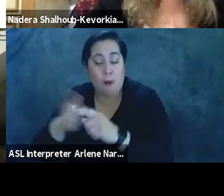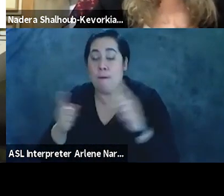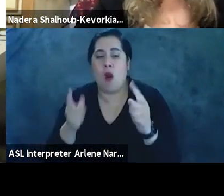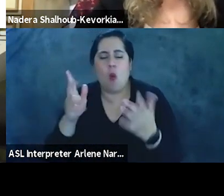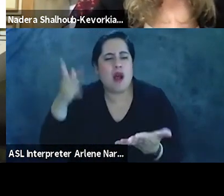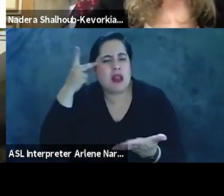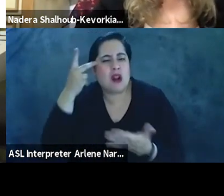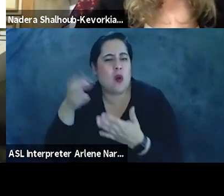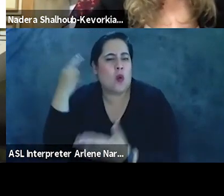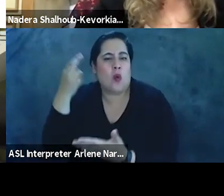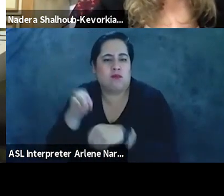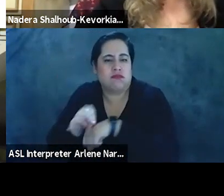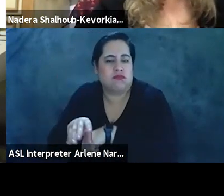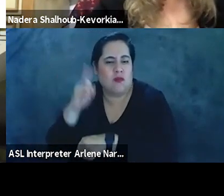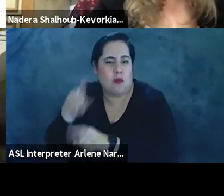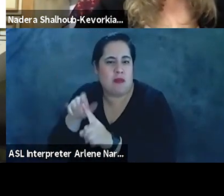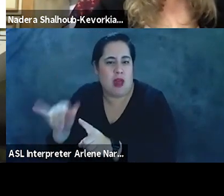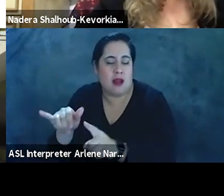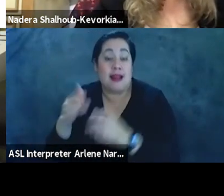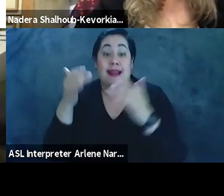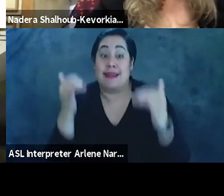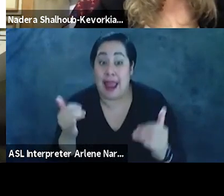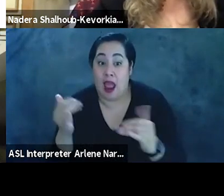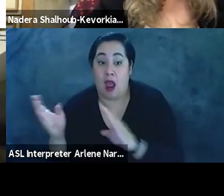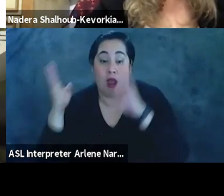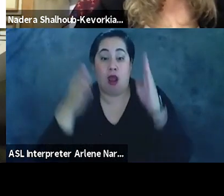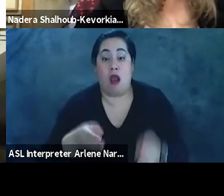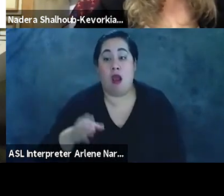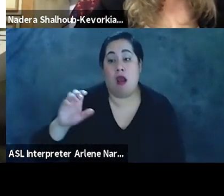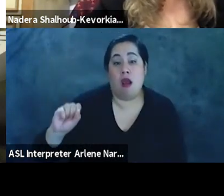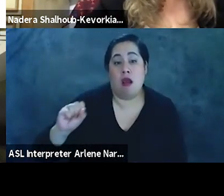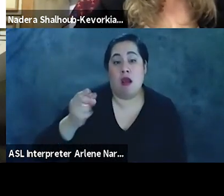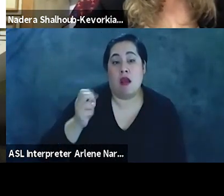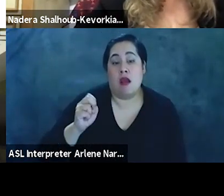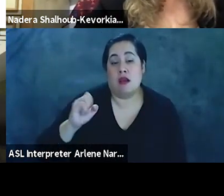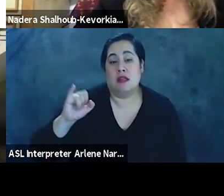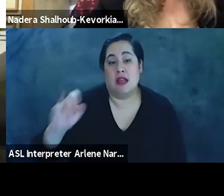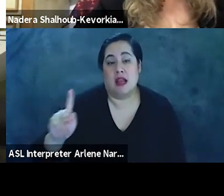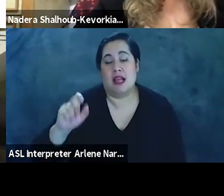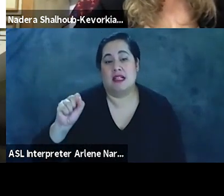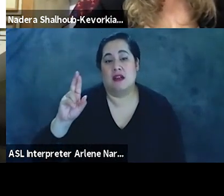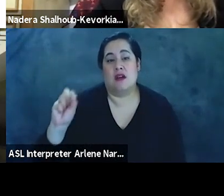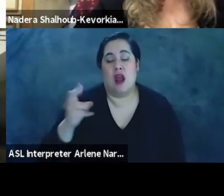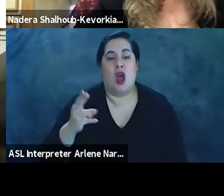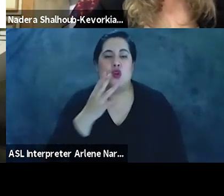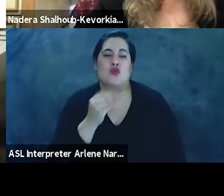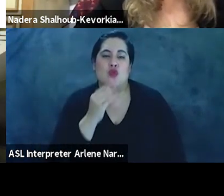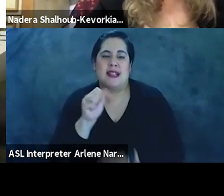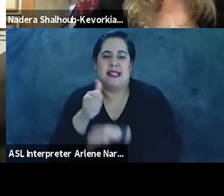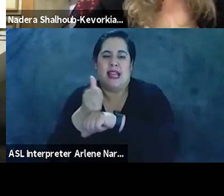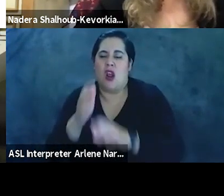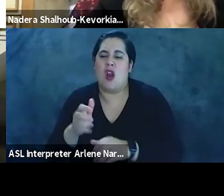consequences? Let's take a turn to Sheikh Jarrah a few weeks ago. Jewish settlers are rampaging through the neighborhood